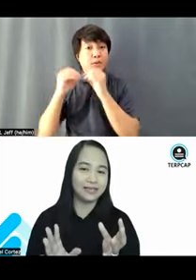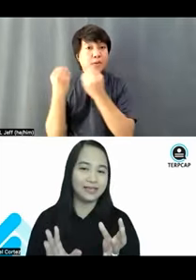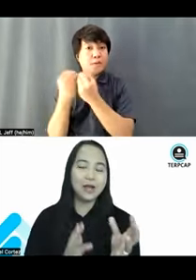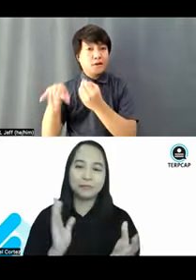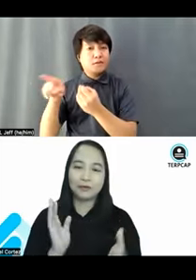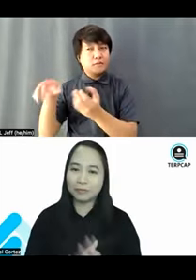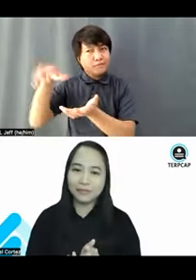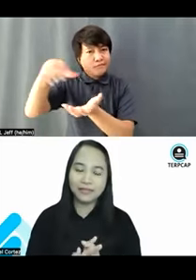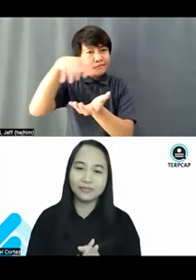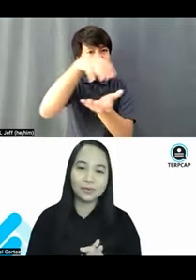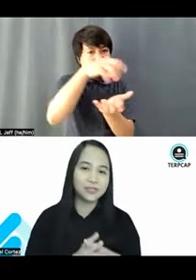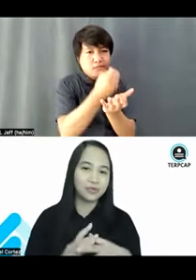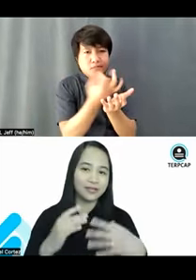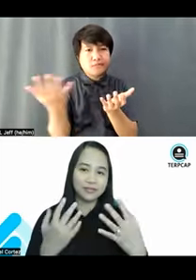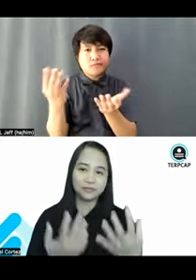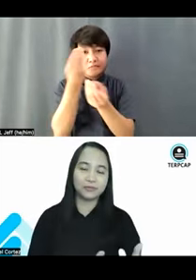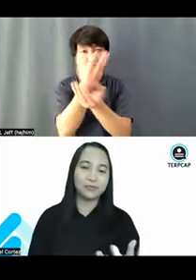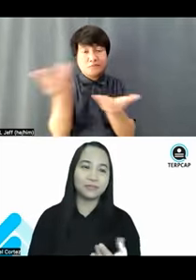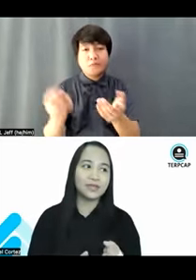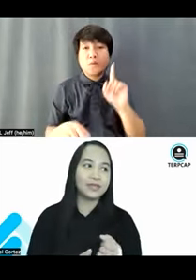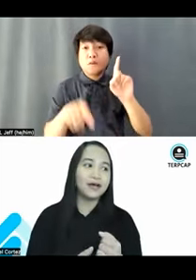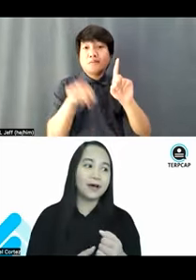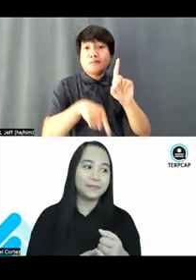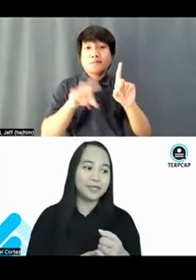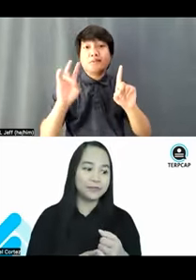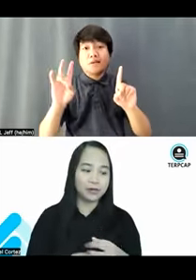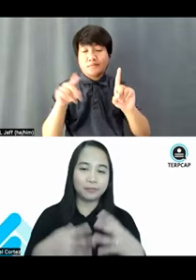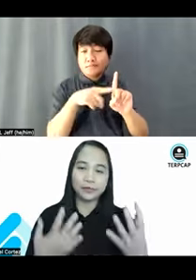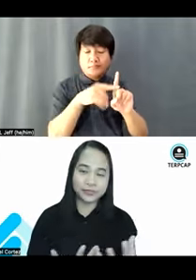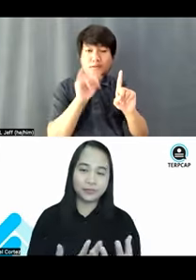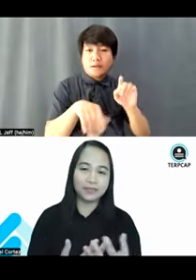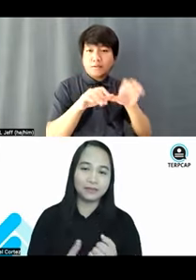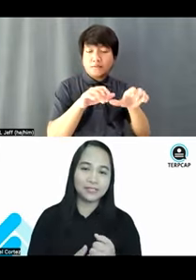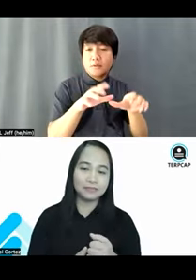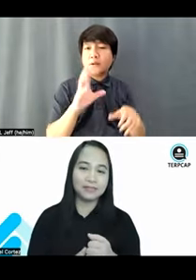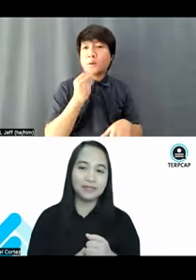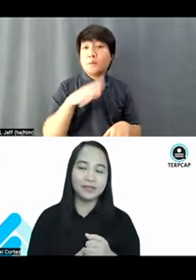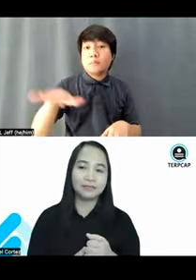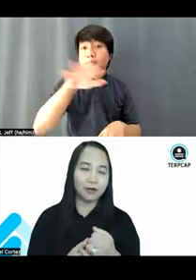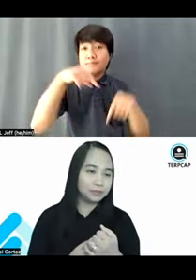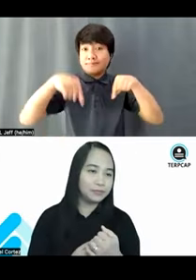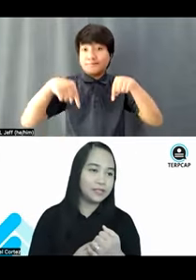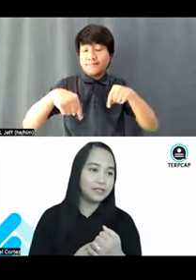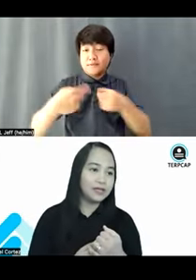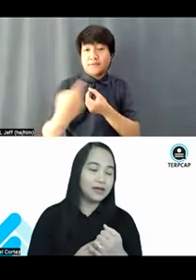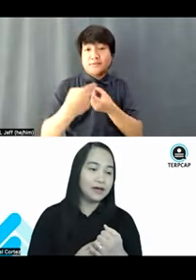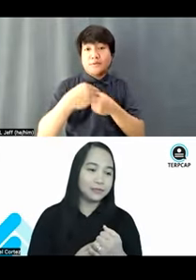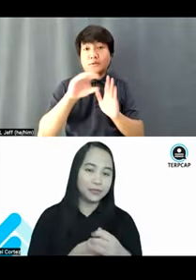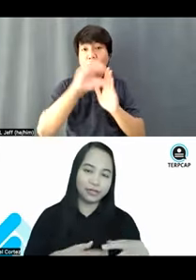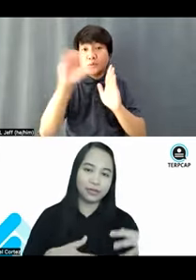disability. Probably those who are in this room, if you are a person without disability, probably, probably,